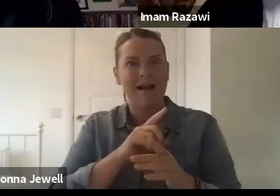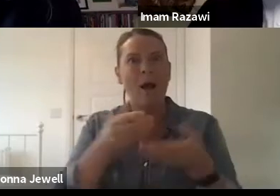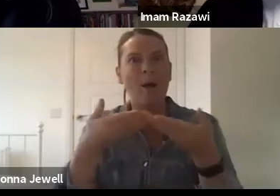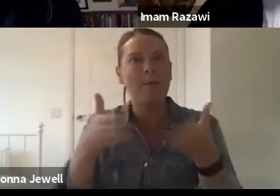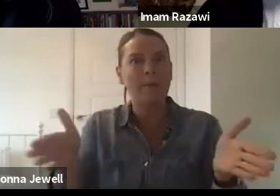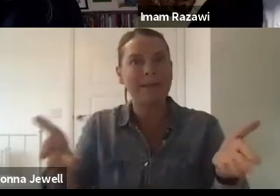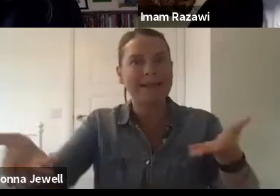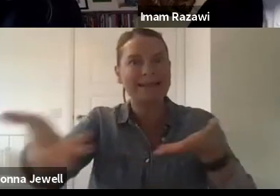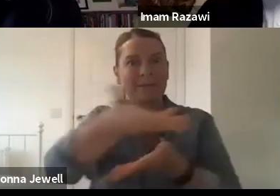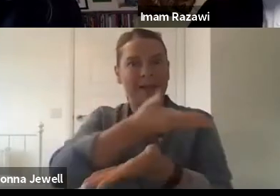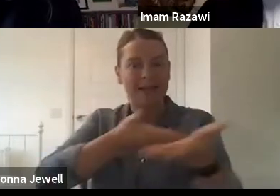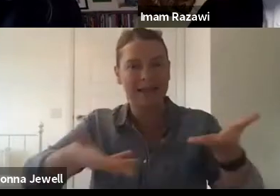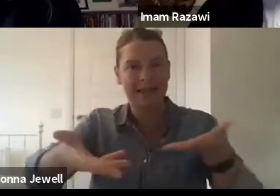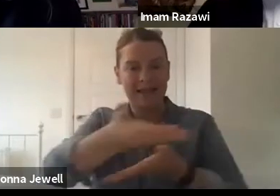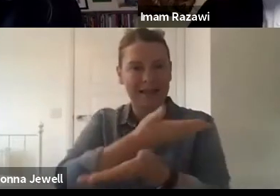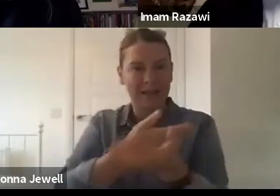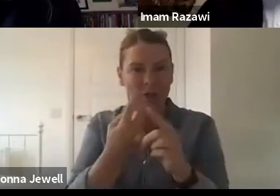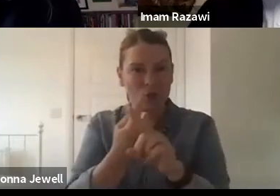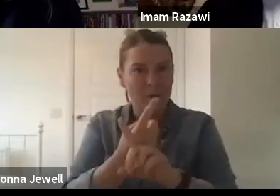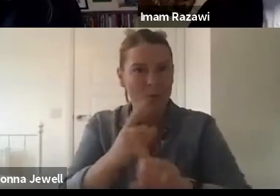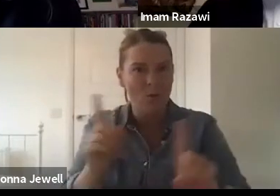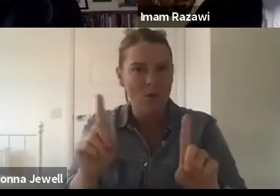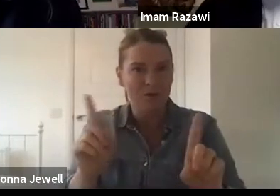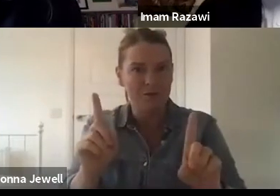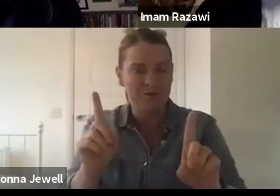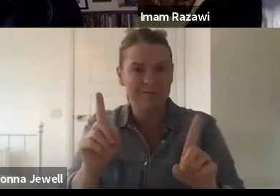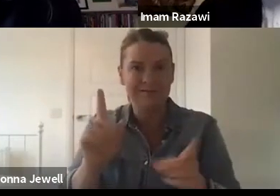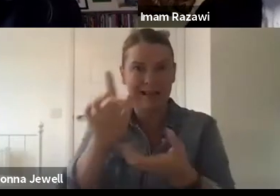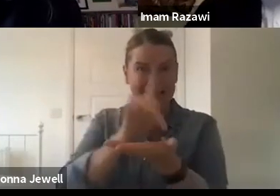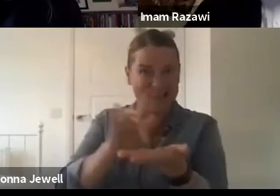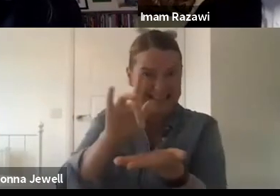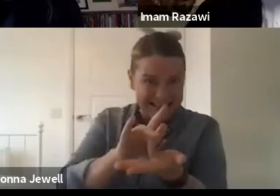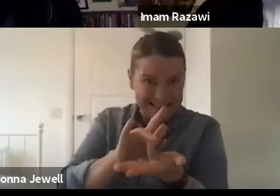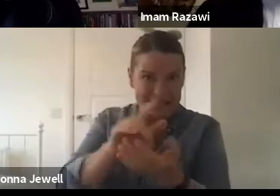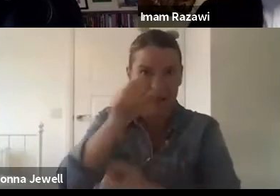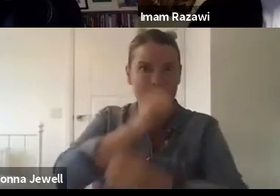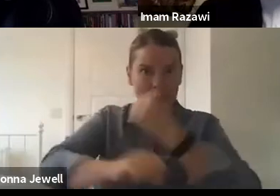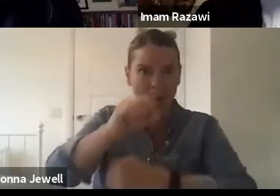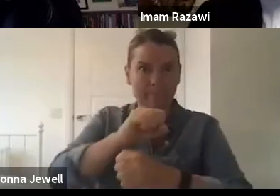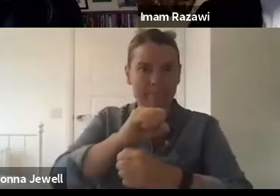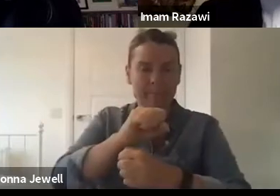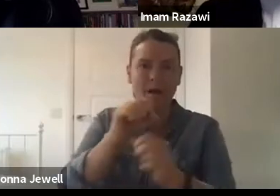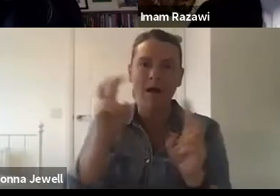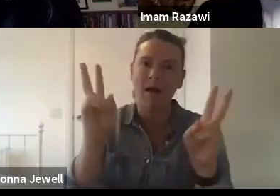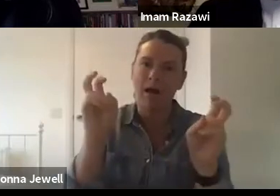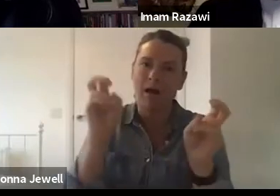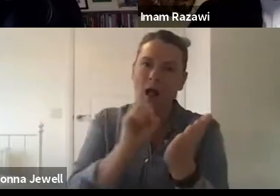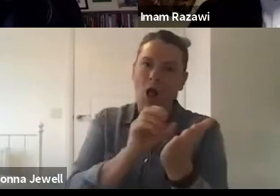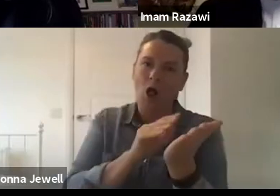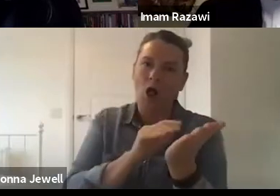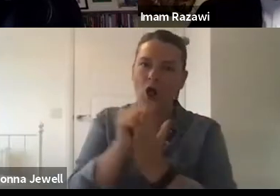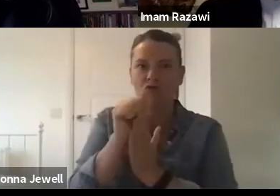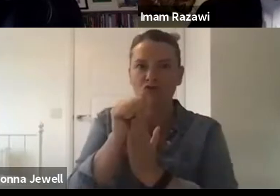both the use of the city as, uh, if I can put it this way, a cultural backdrop and